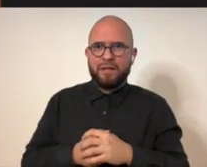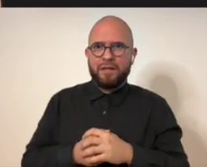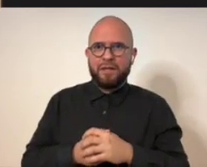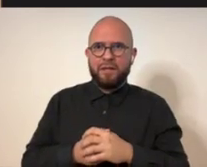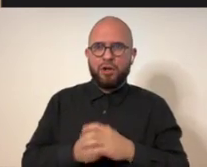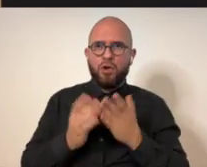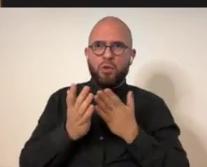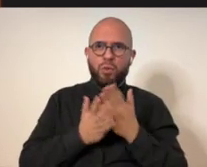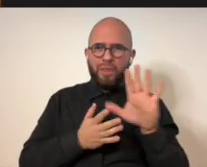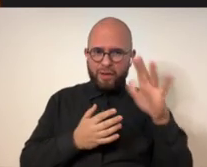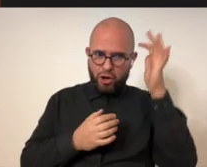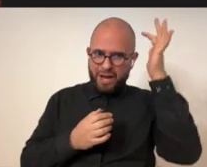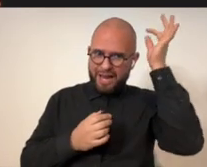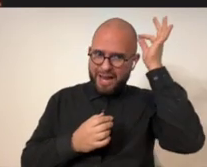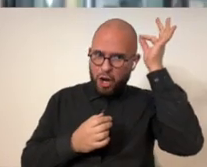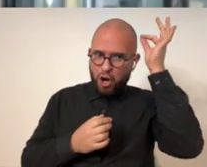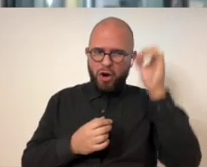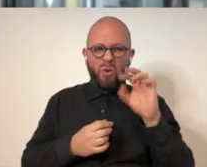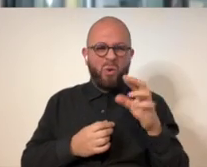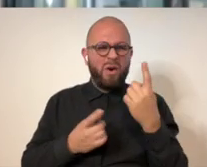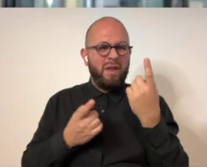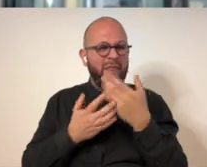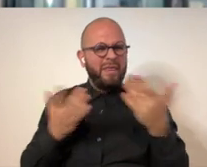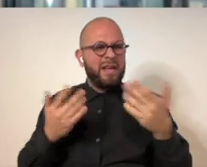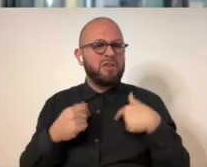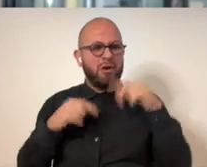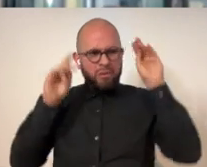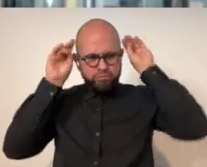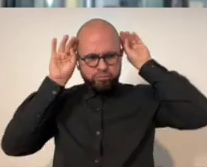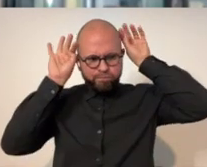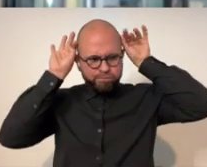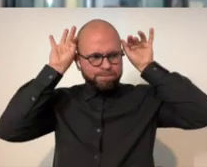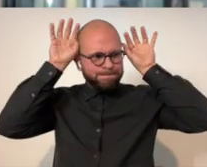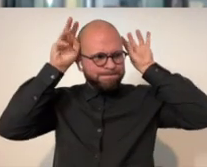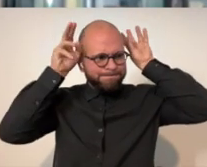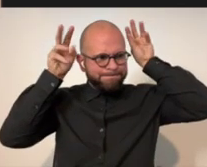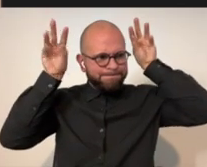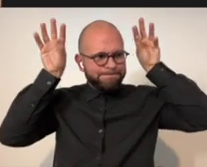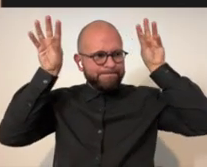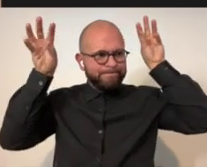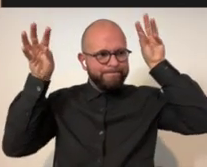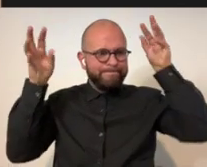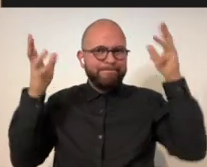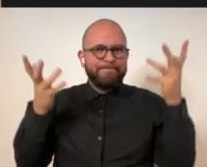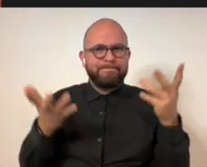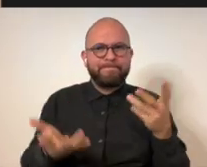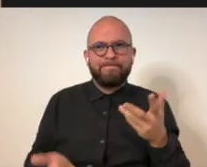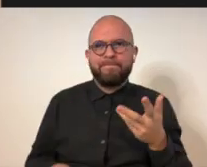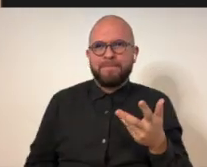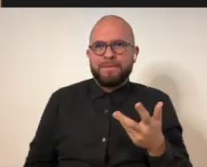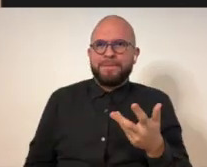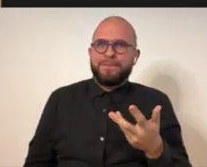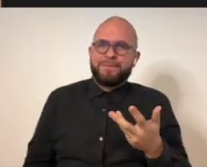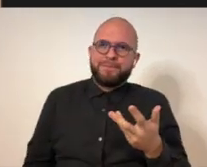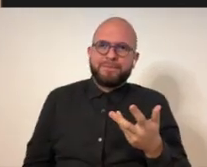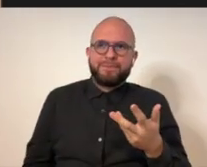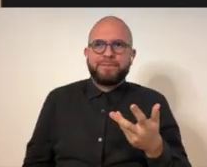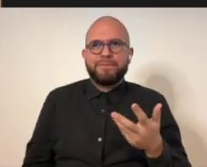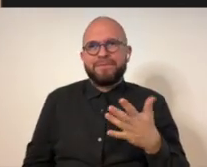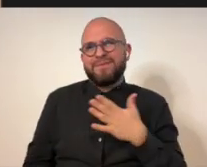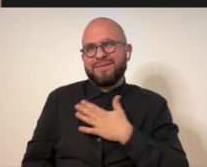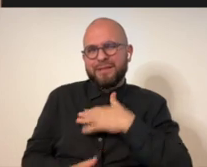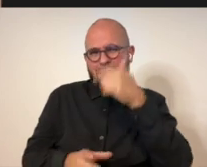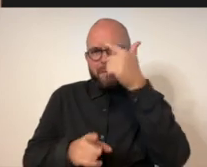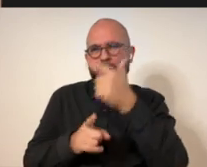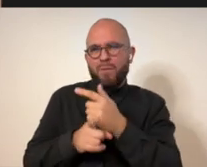what's going on in their head through their hair, you know, or have things growing out of their hair and things like that,